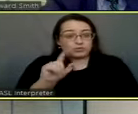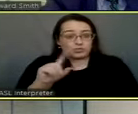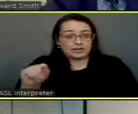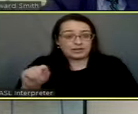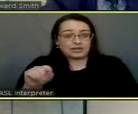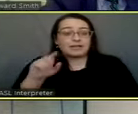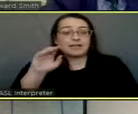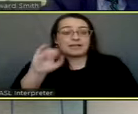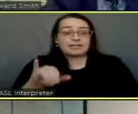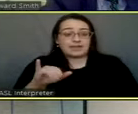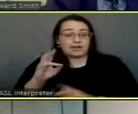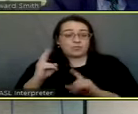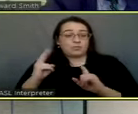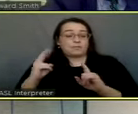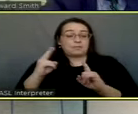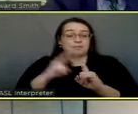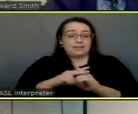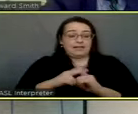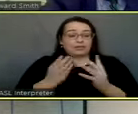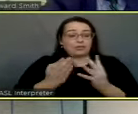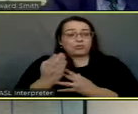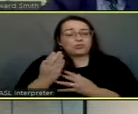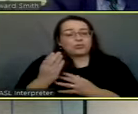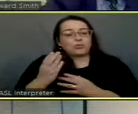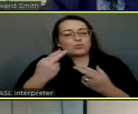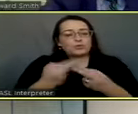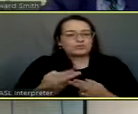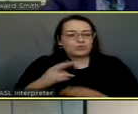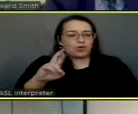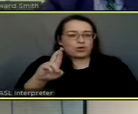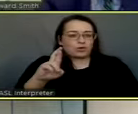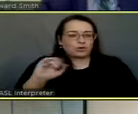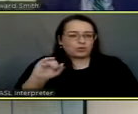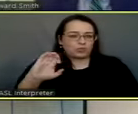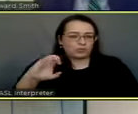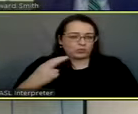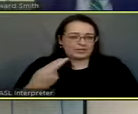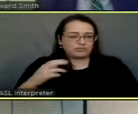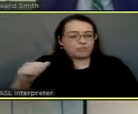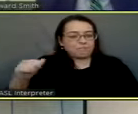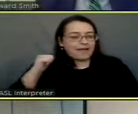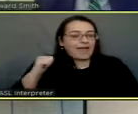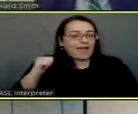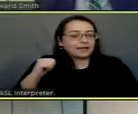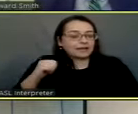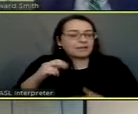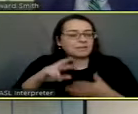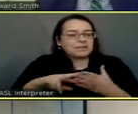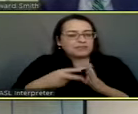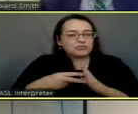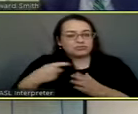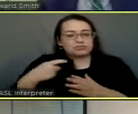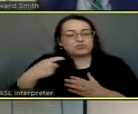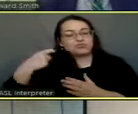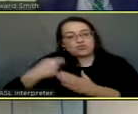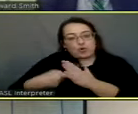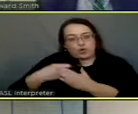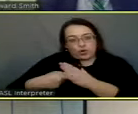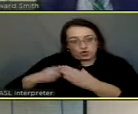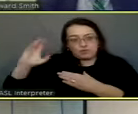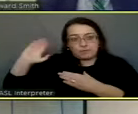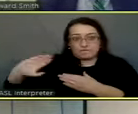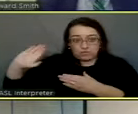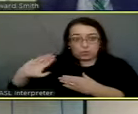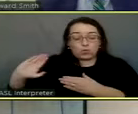retroactively applied through a reachback, which is what this surcharge allows XL to recover, the revenue